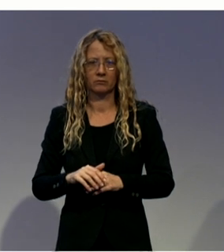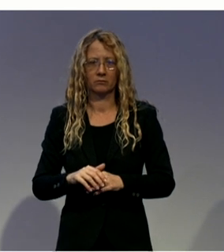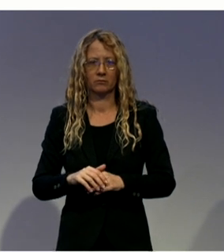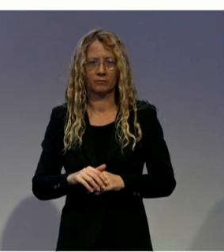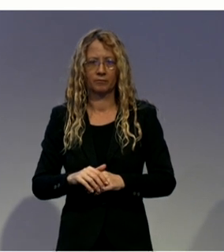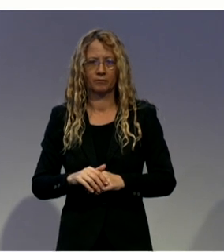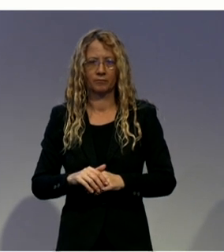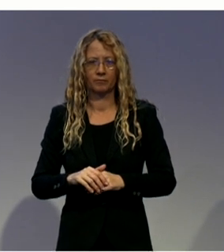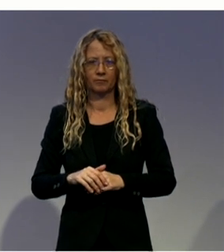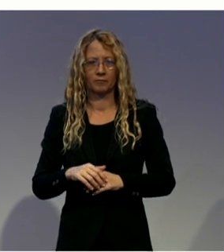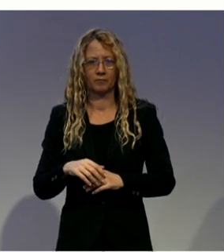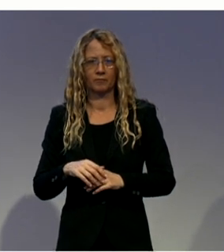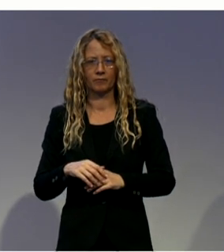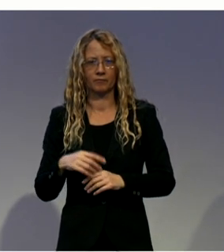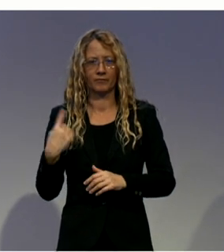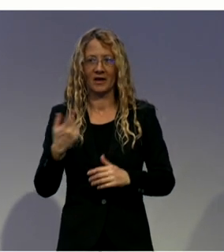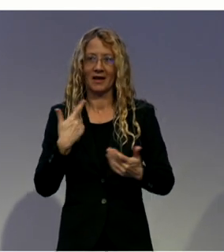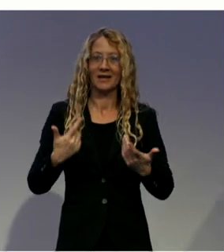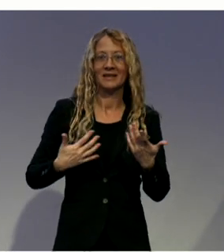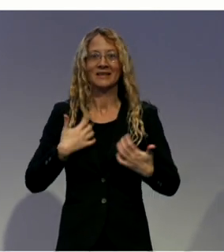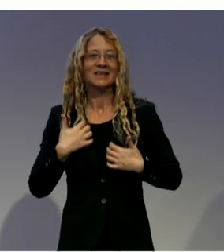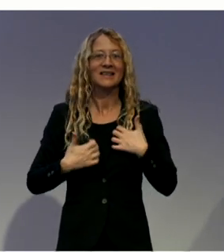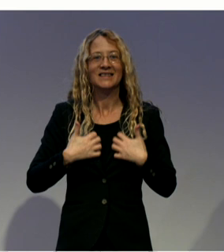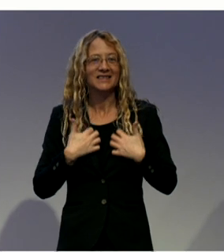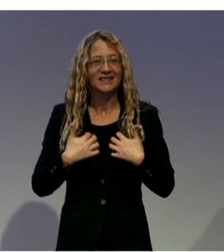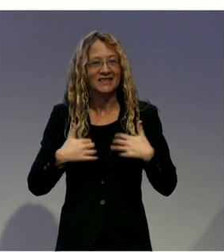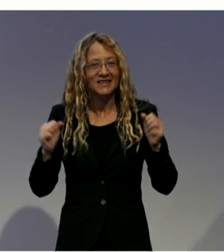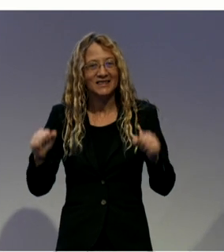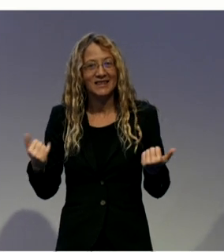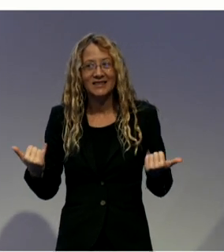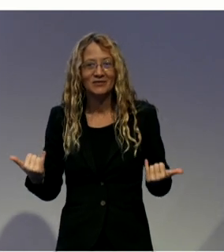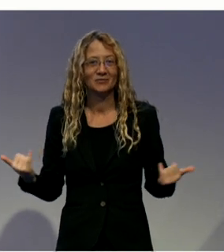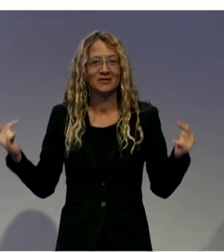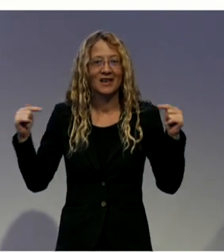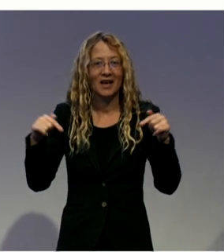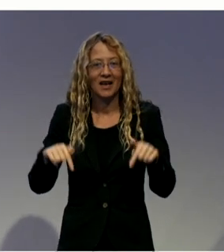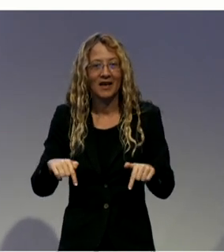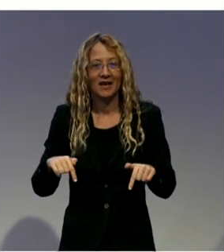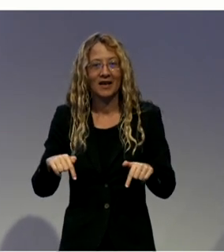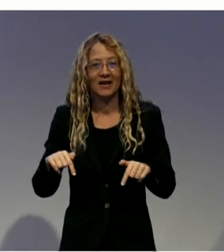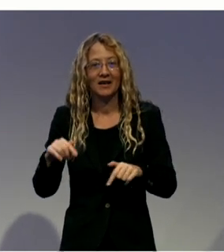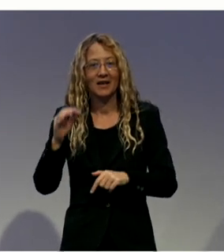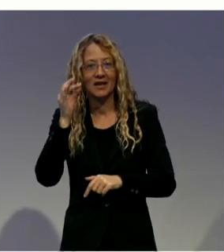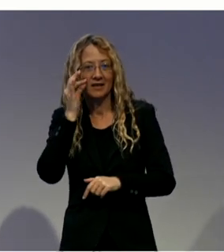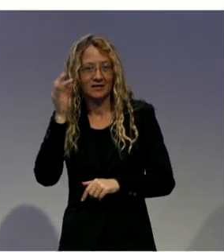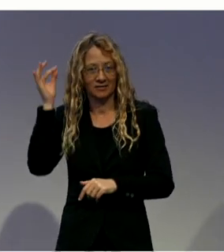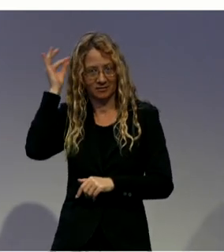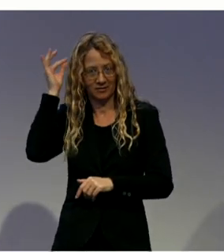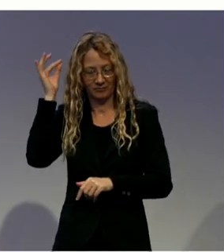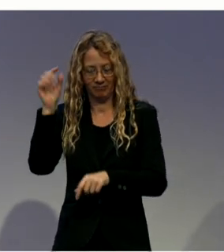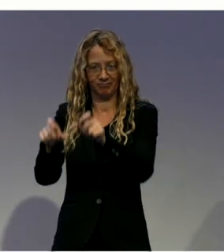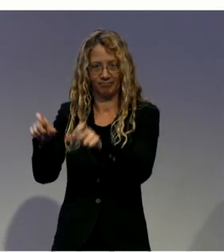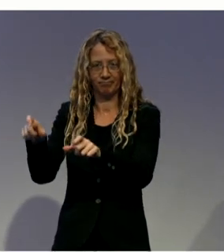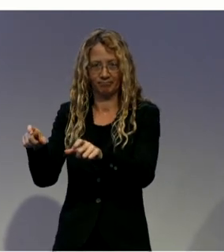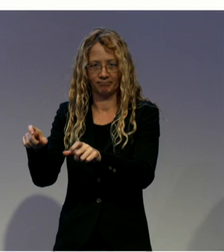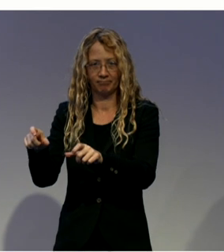are very honored and excited to be here from the British Columbia Aboriginal Network on Disability Society, which is located in Canada, and our